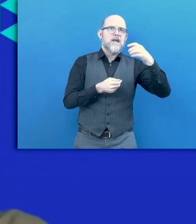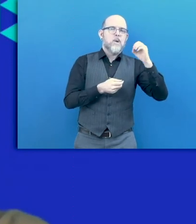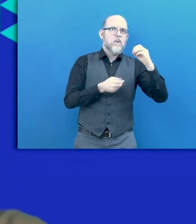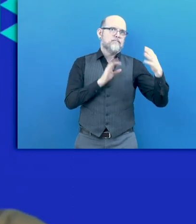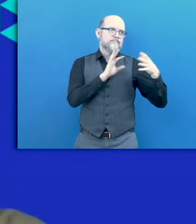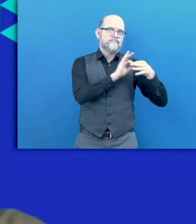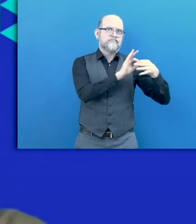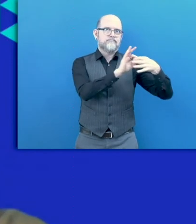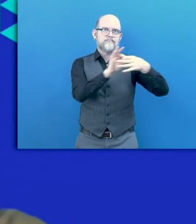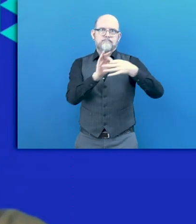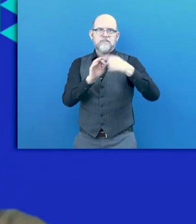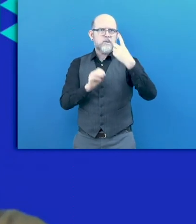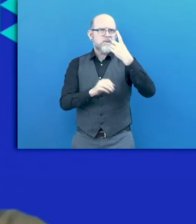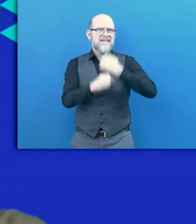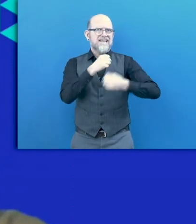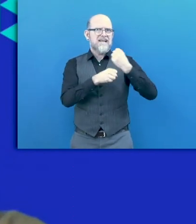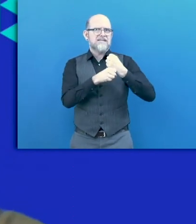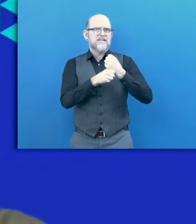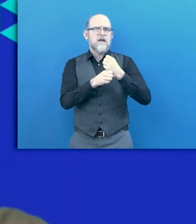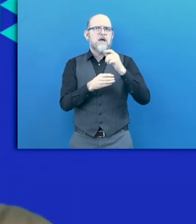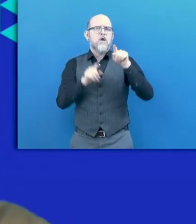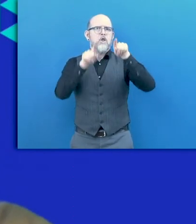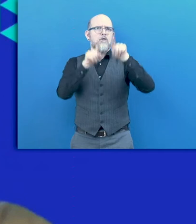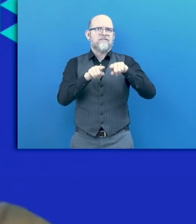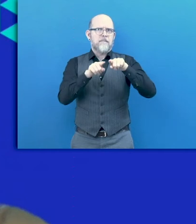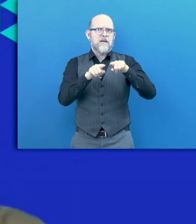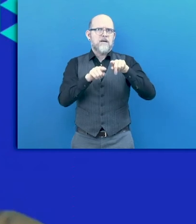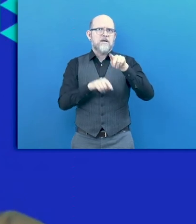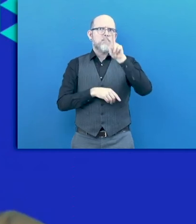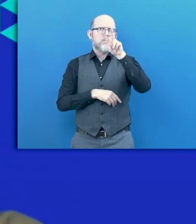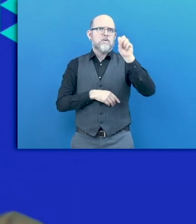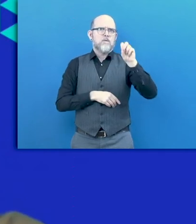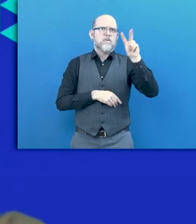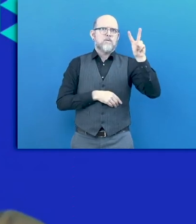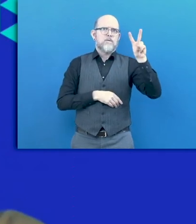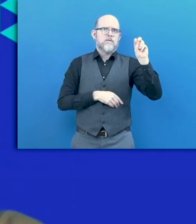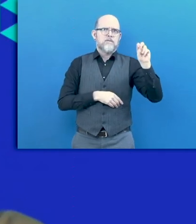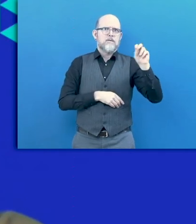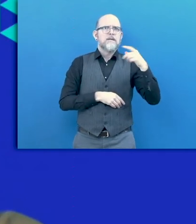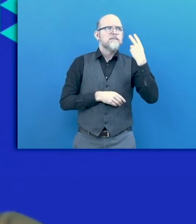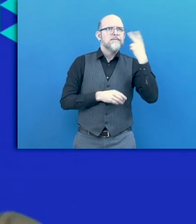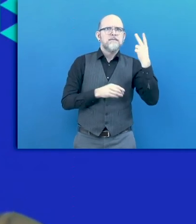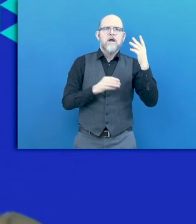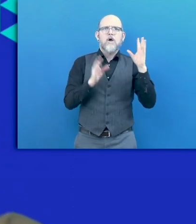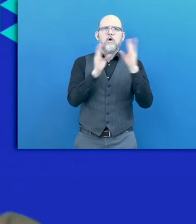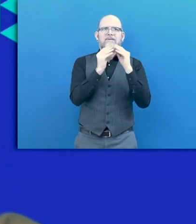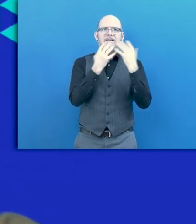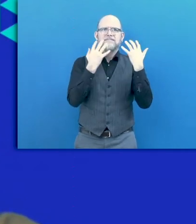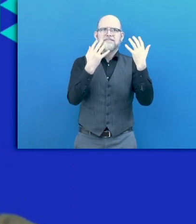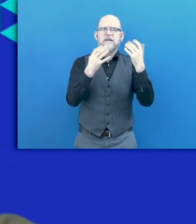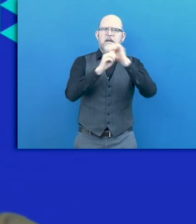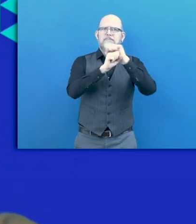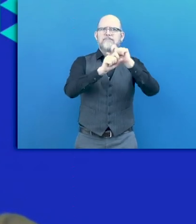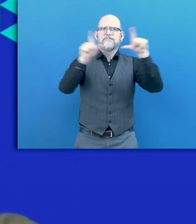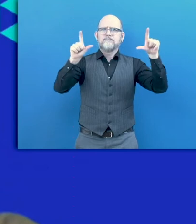the of November, had a conference, our annual conference, it was a virtual conference this time, and we issued a declaration reaffirming